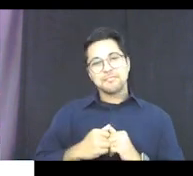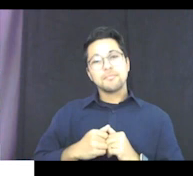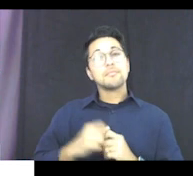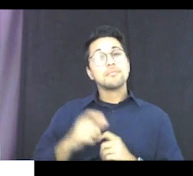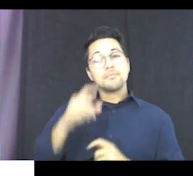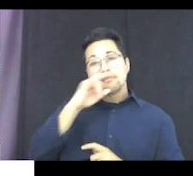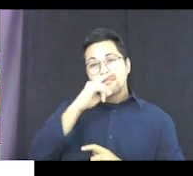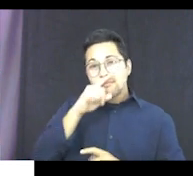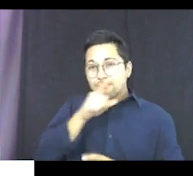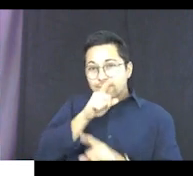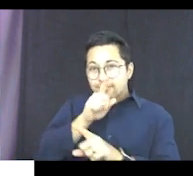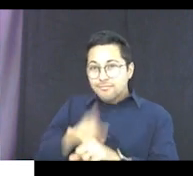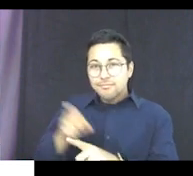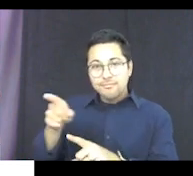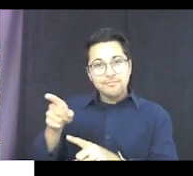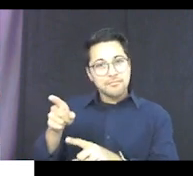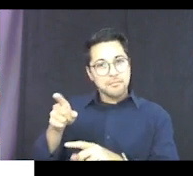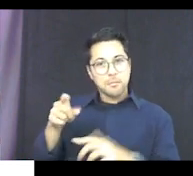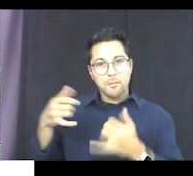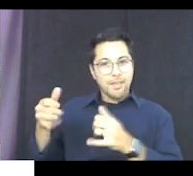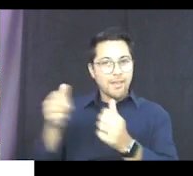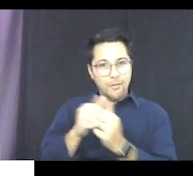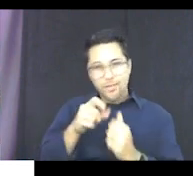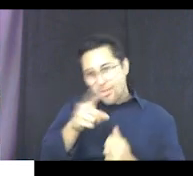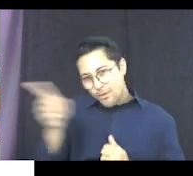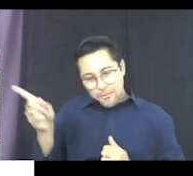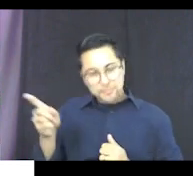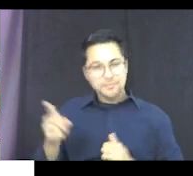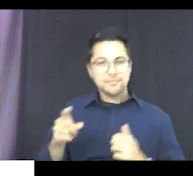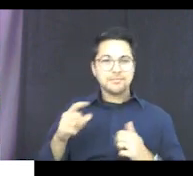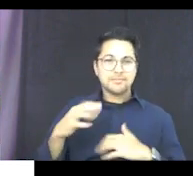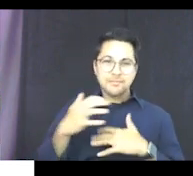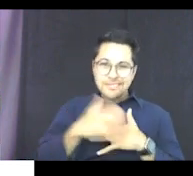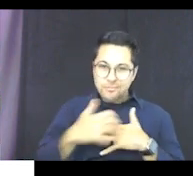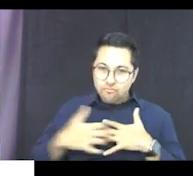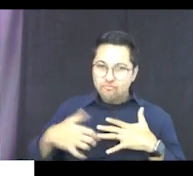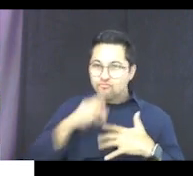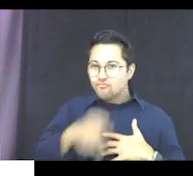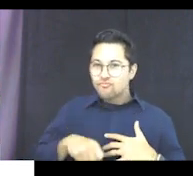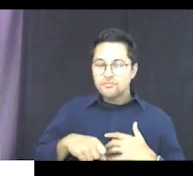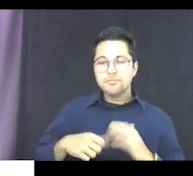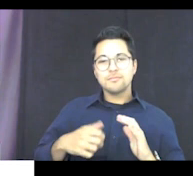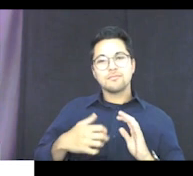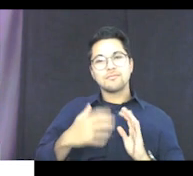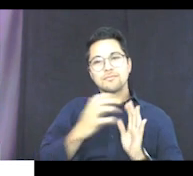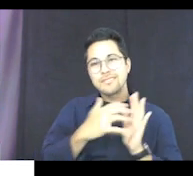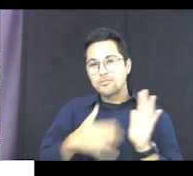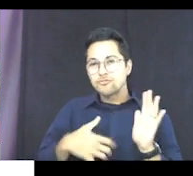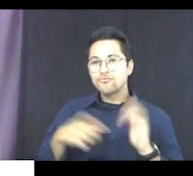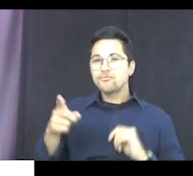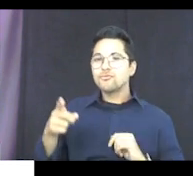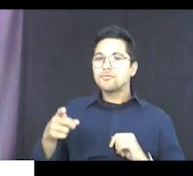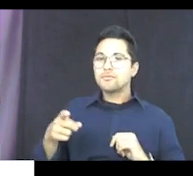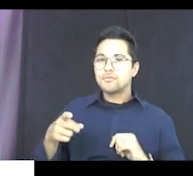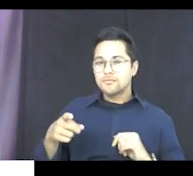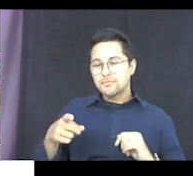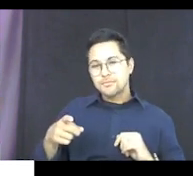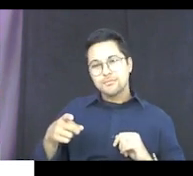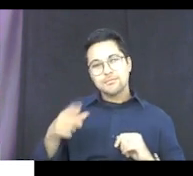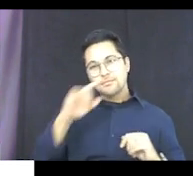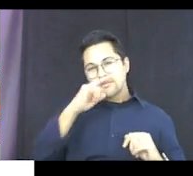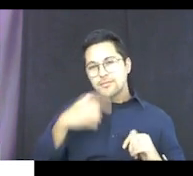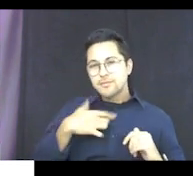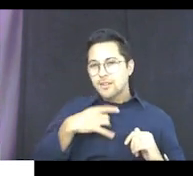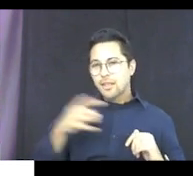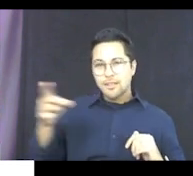So kids seem to really like being able to play with these and the texture of them. Many kids that have sensory integration issues seem to like these